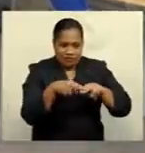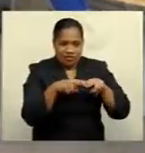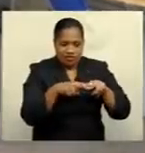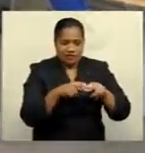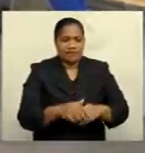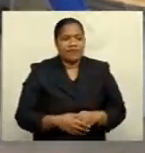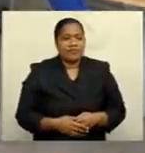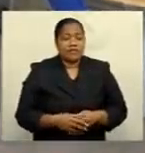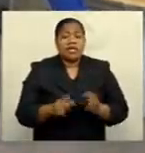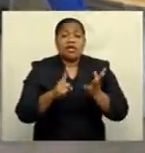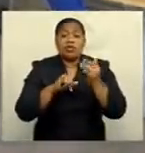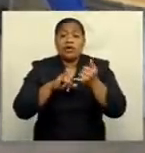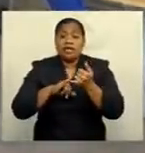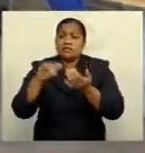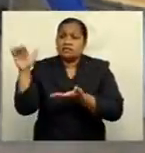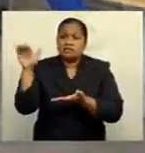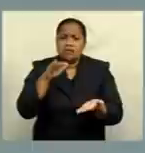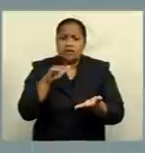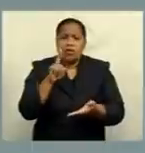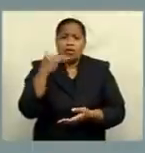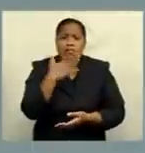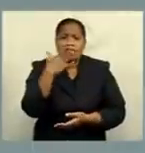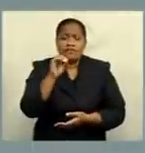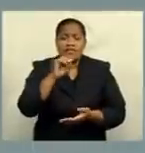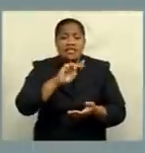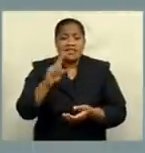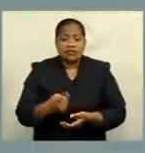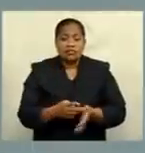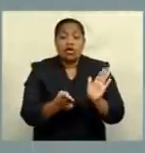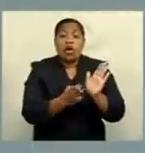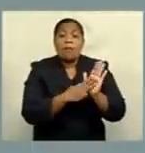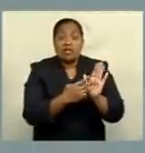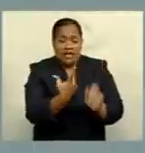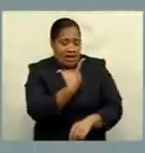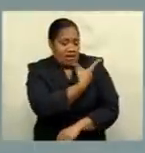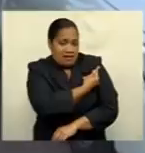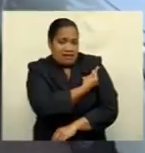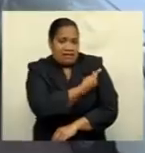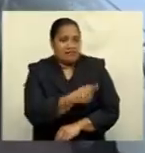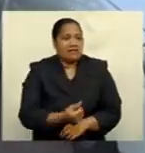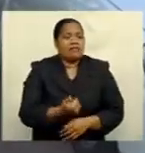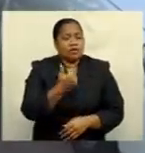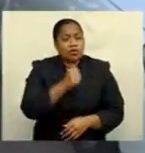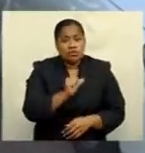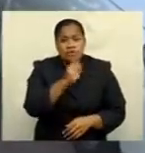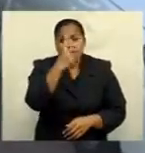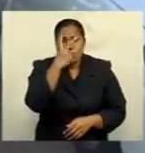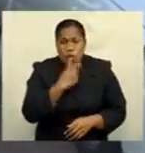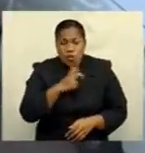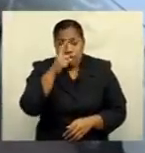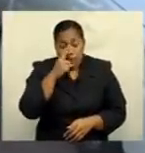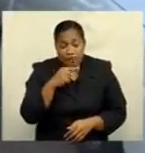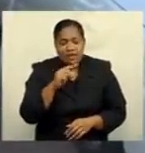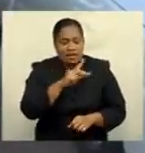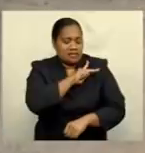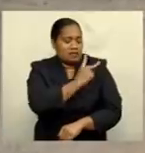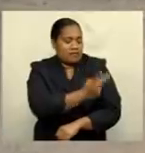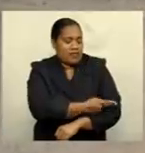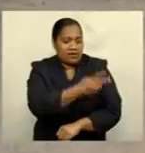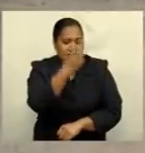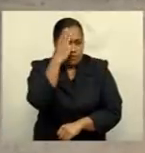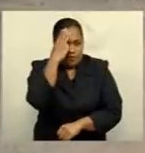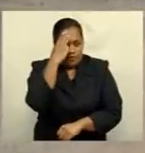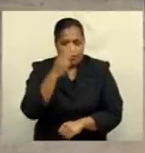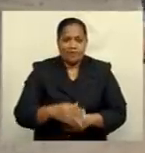provided 150,000 doses of Moderna vaccine, which is being used to vaccinate the elderly and pregnant mothers. Kritika